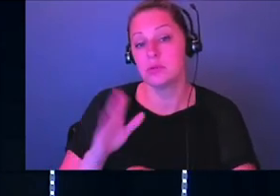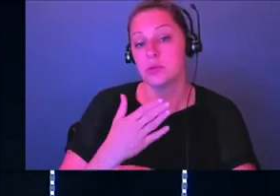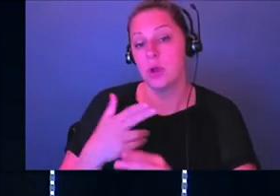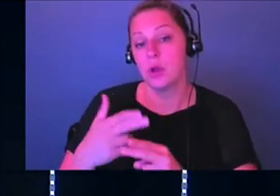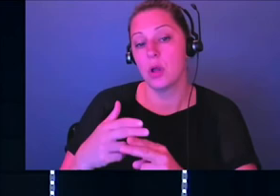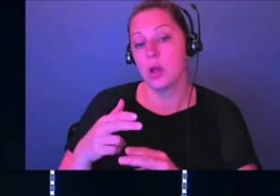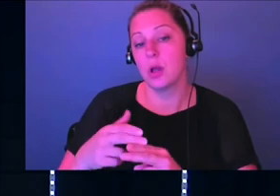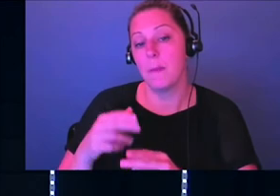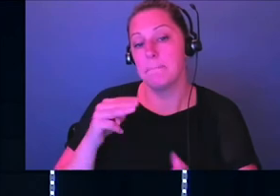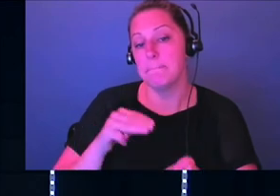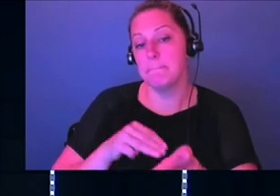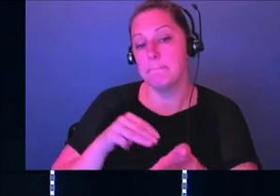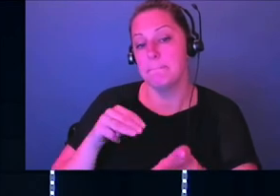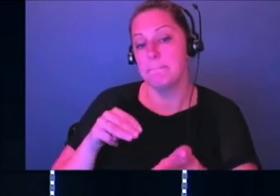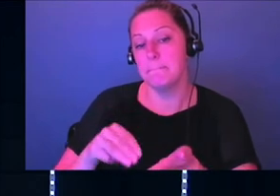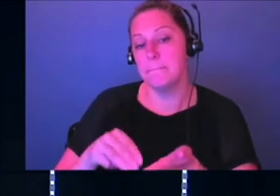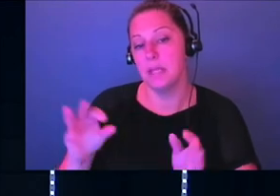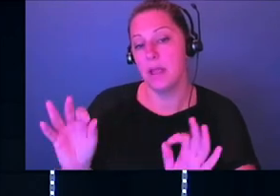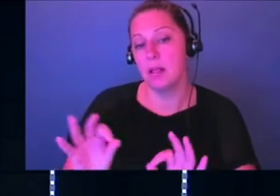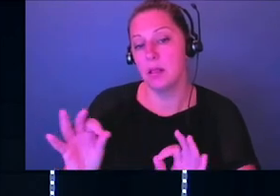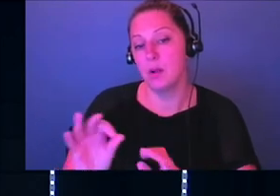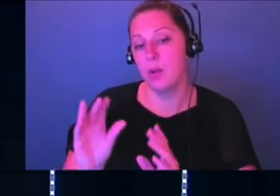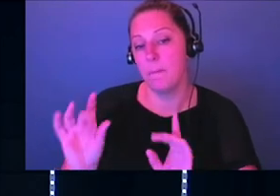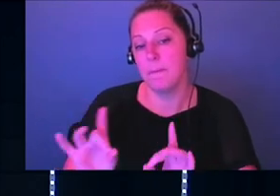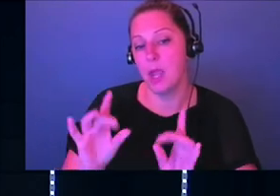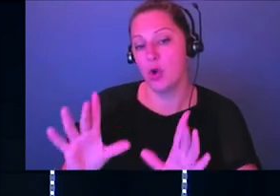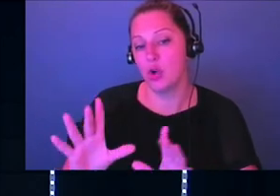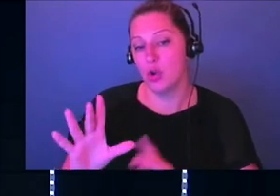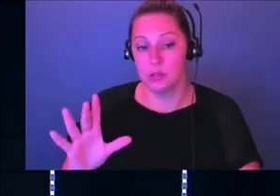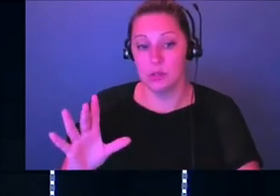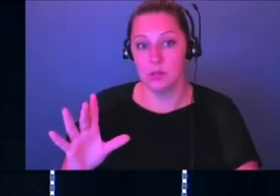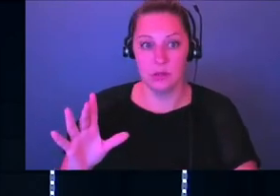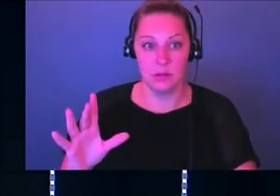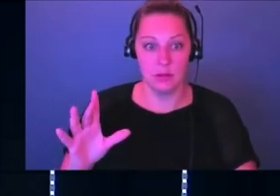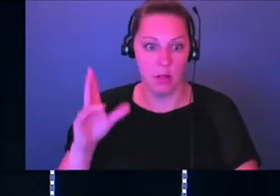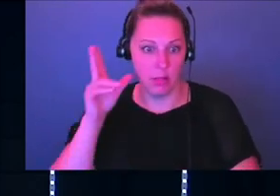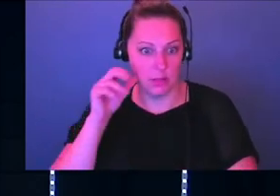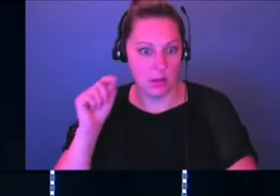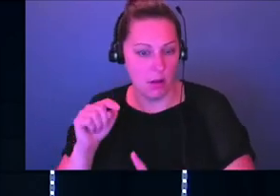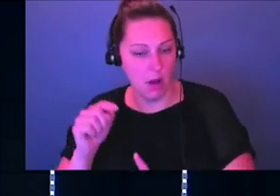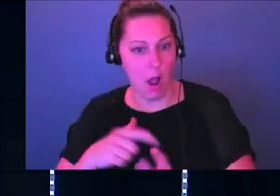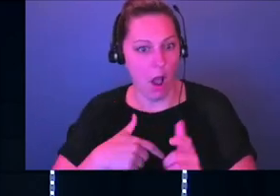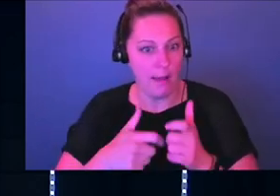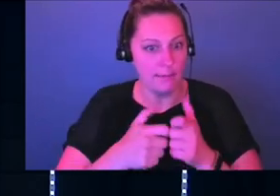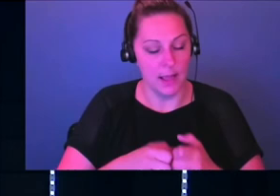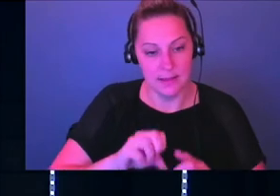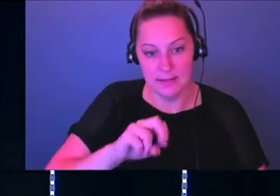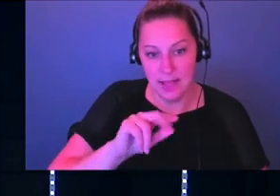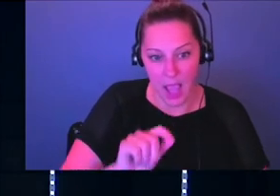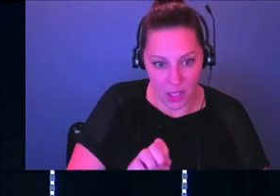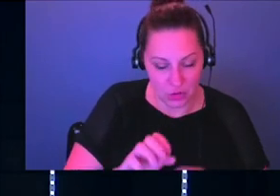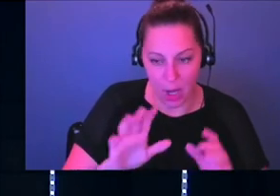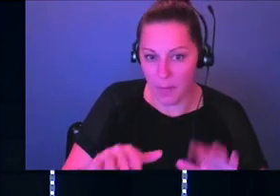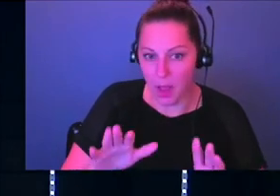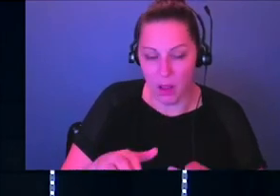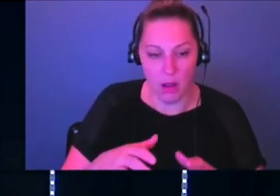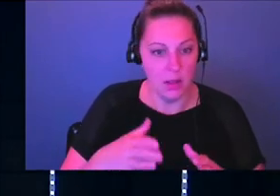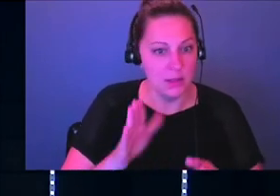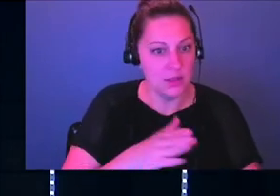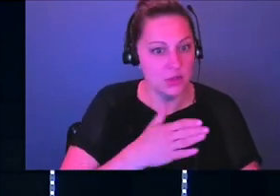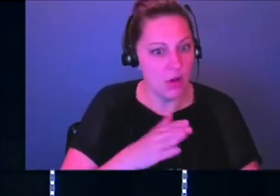Million Little Miracles. Okay. And man, I text Sage about it after I listen to y was like, man, this song, man, we're just driving. And